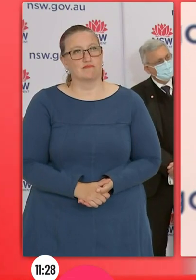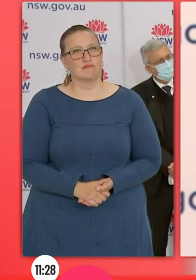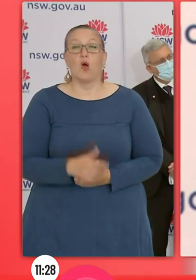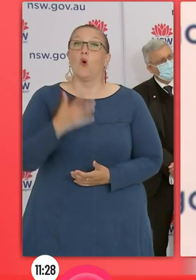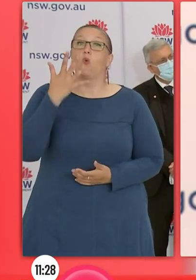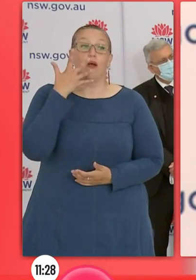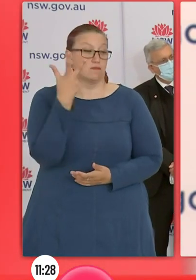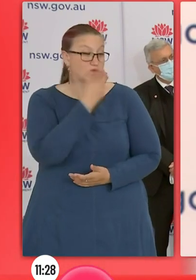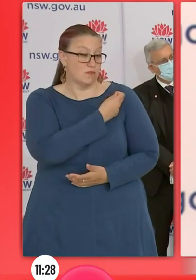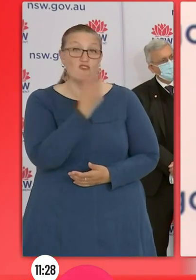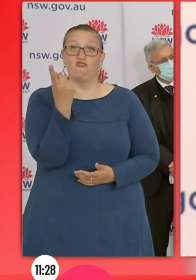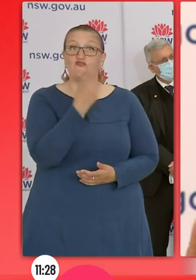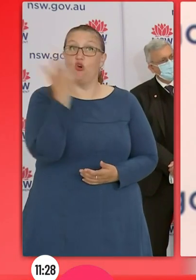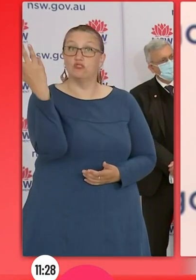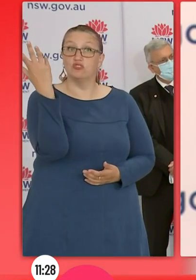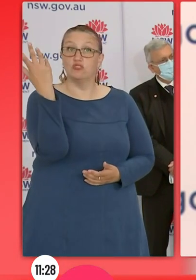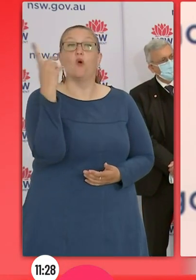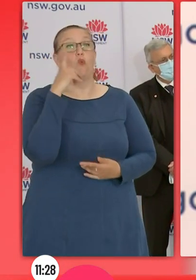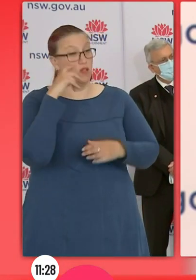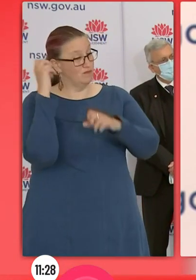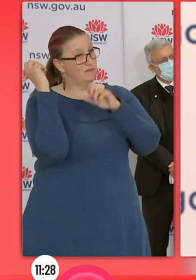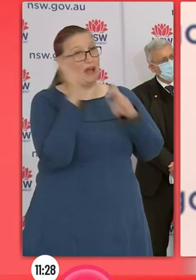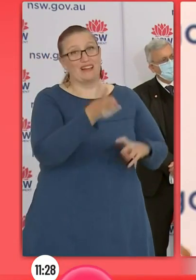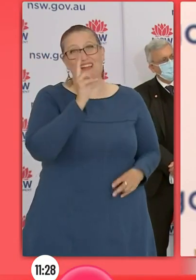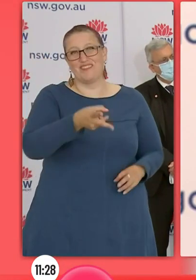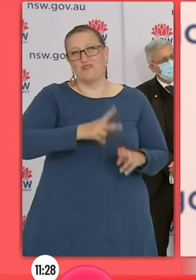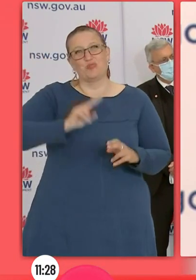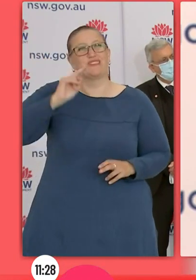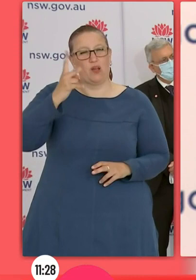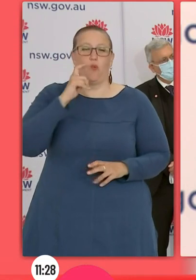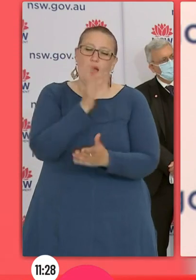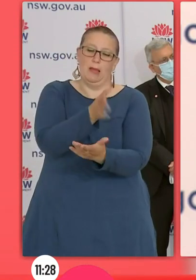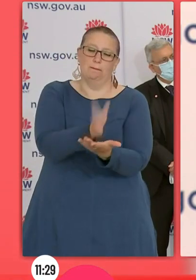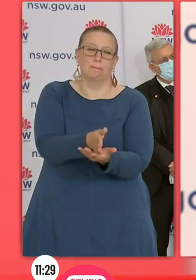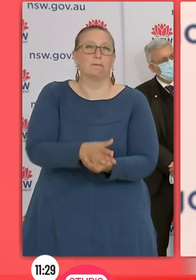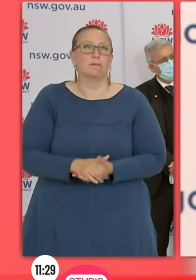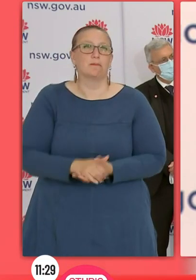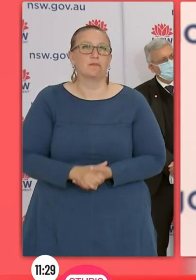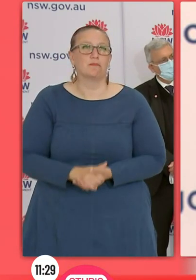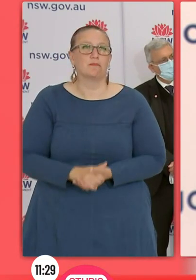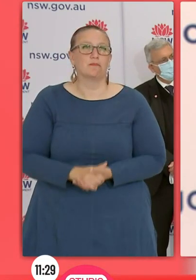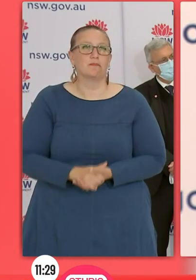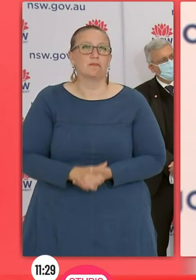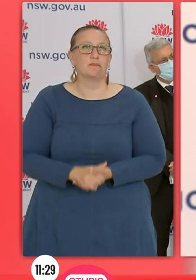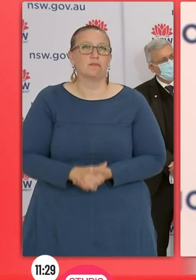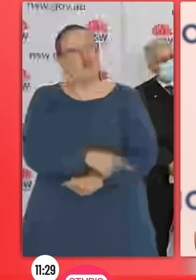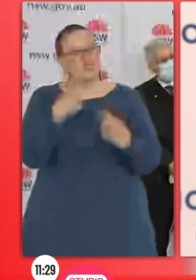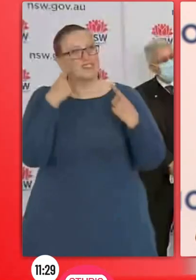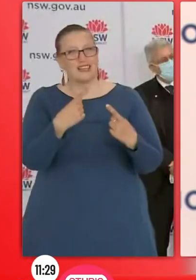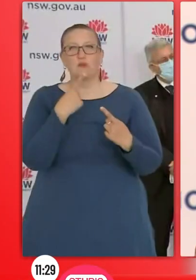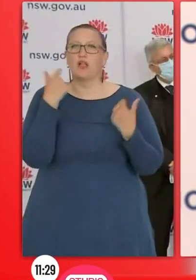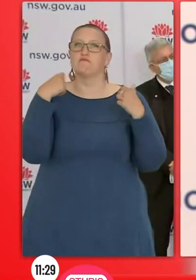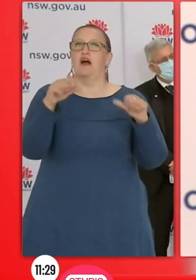you're going to get the second one. So that gives me confidence we're going to hit a 70 per cent target. But what is the greater challenge is to make sure we get first doses